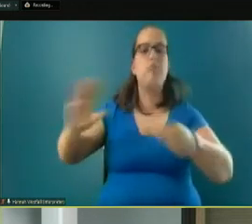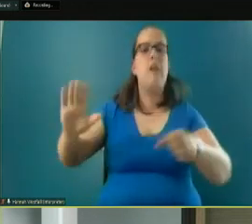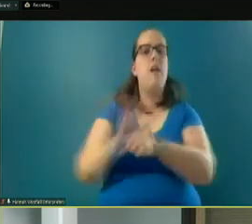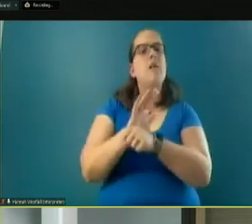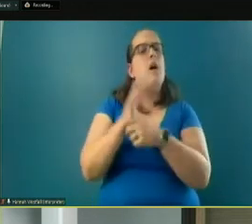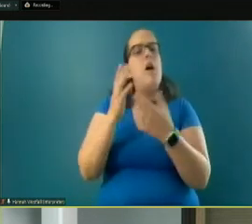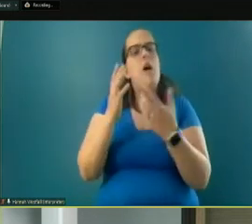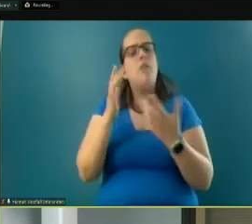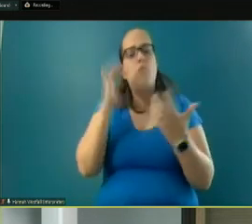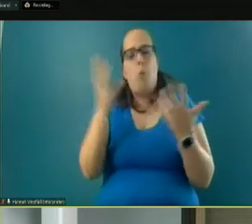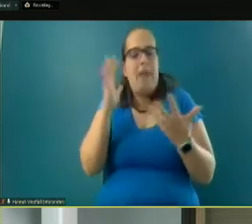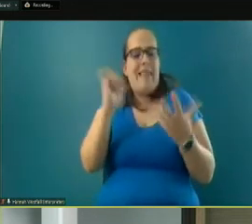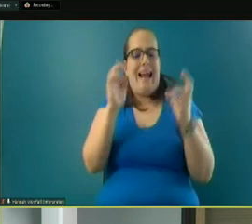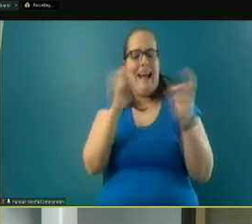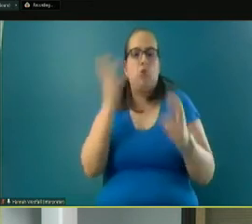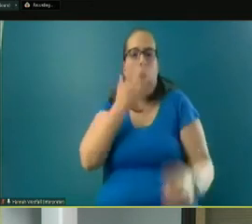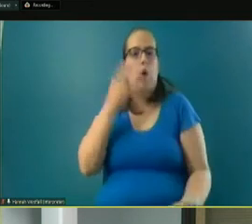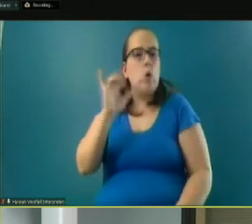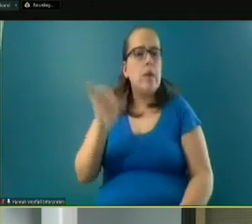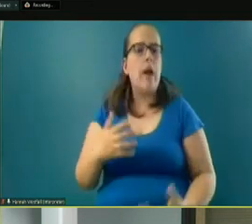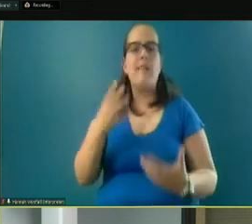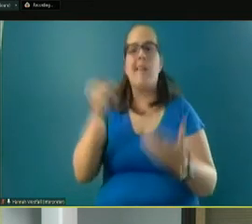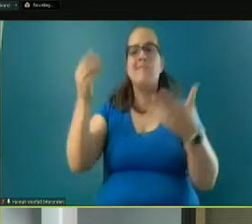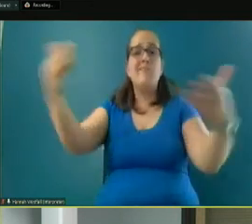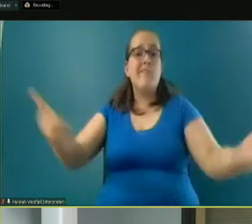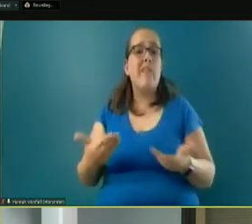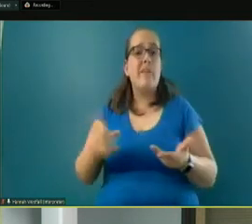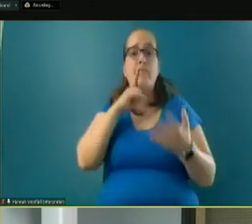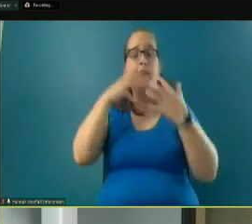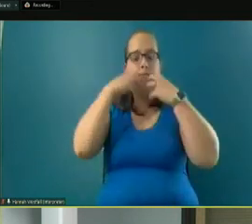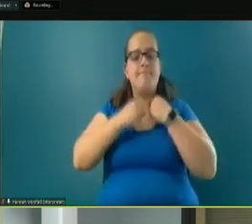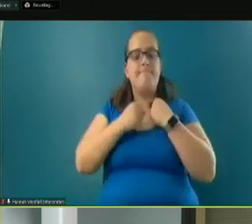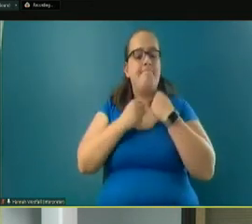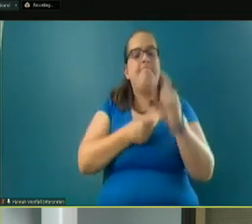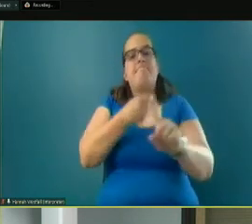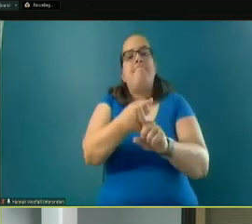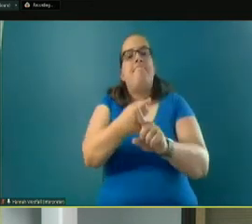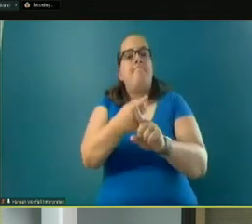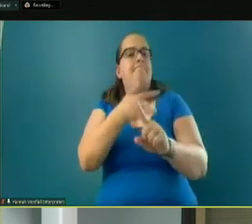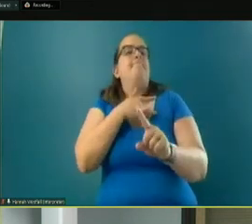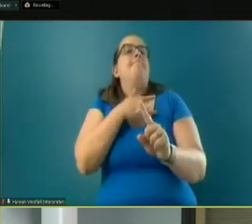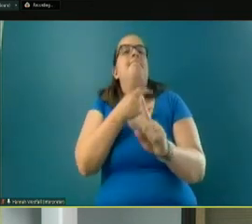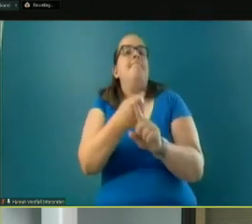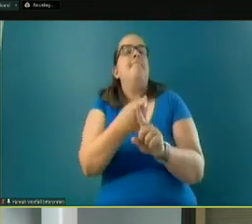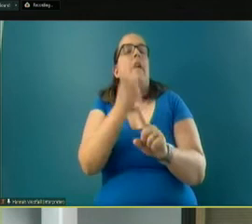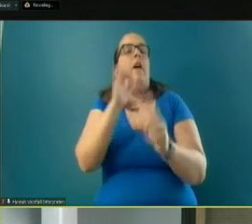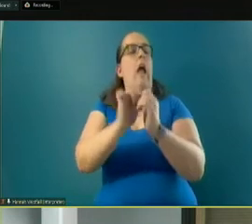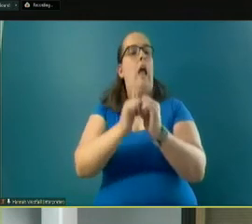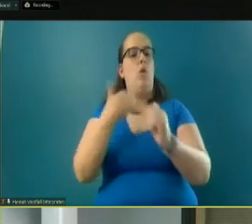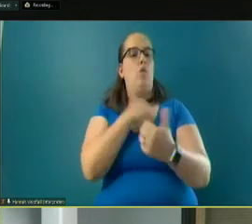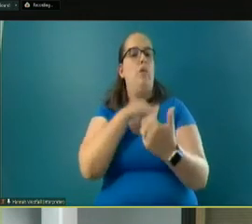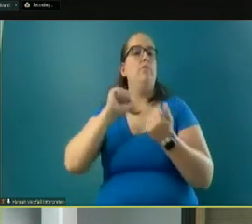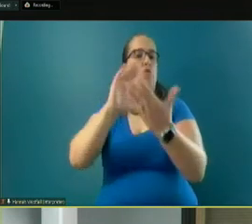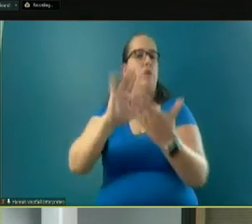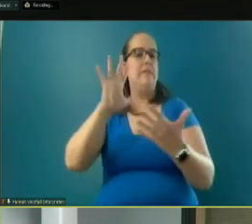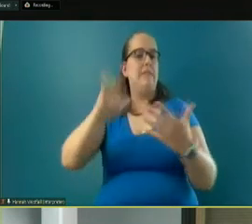issues are and inviting really meaningful impact from the community on how we address those together.